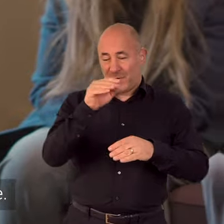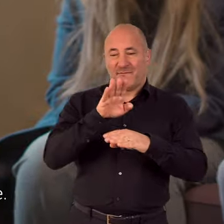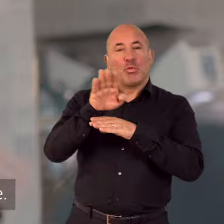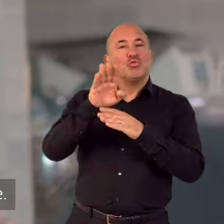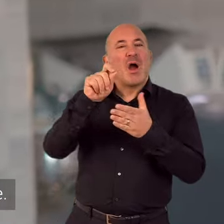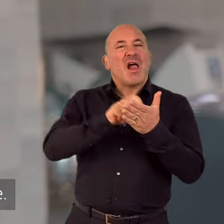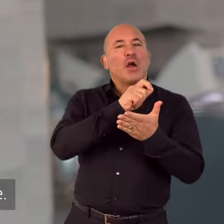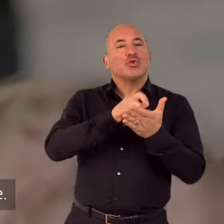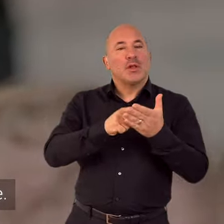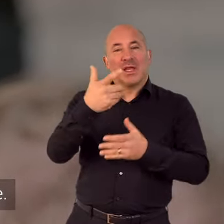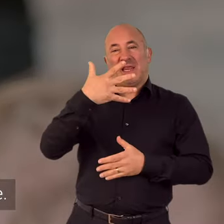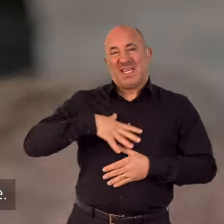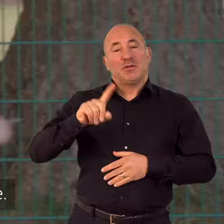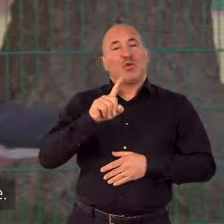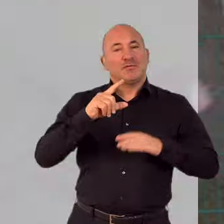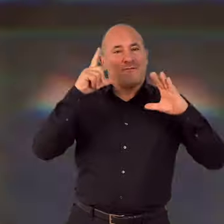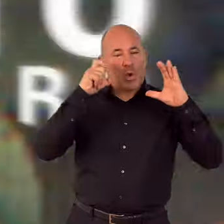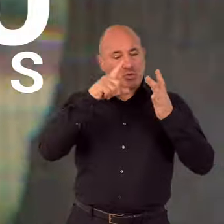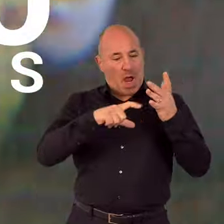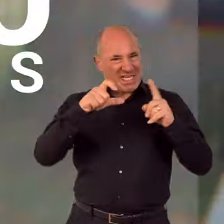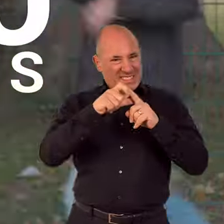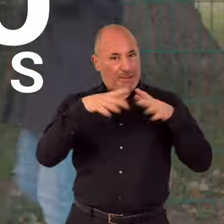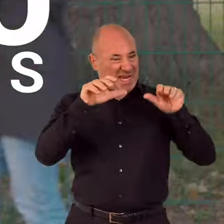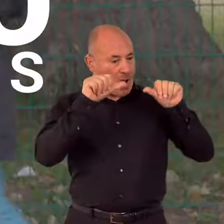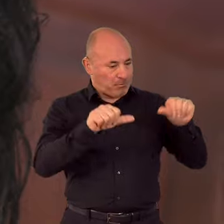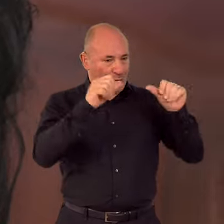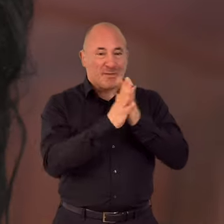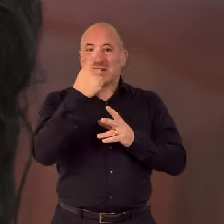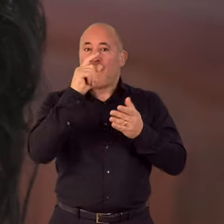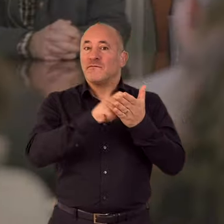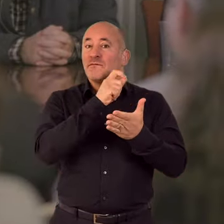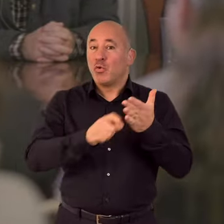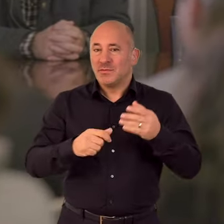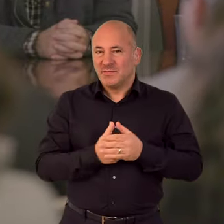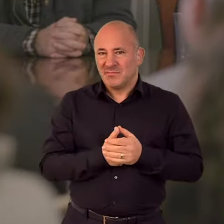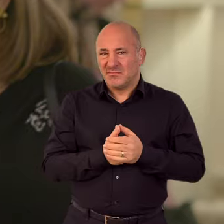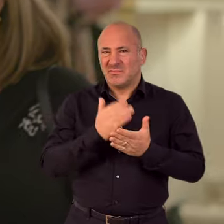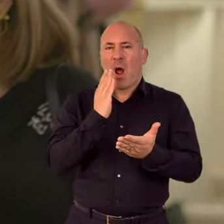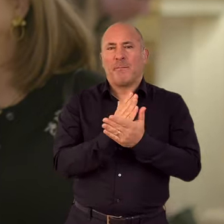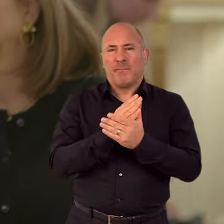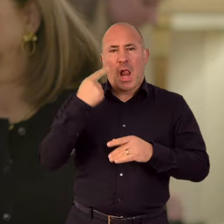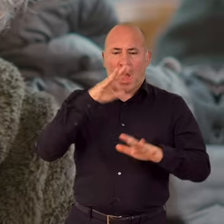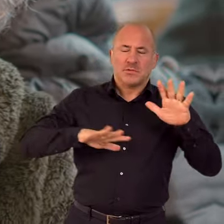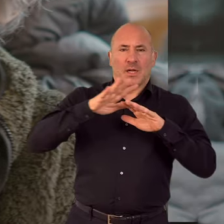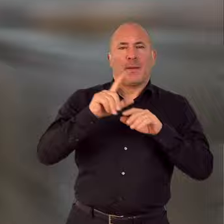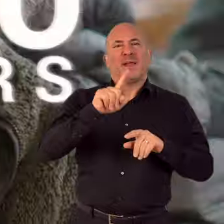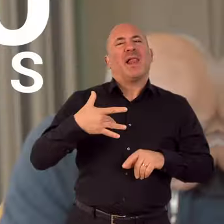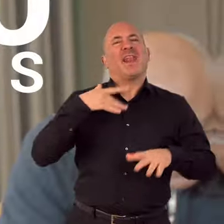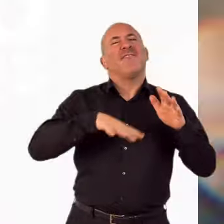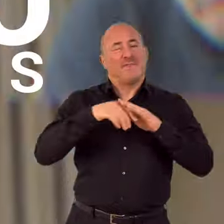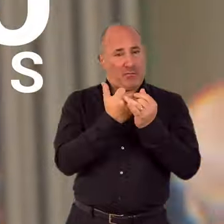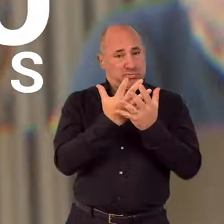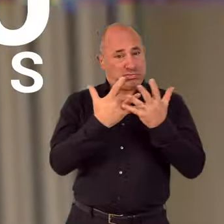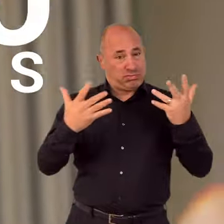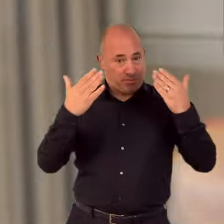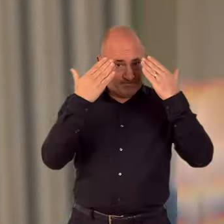of photo ID to vote. Six in ten Londoners are not aware of the new photo ID requirement to vote, and one in ten